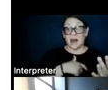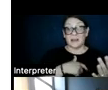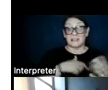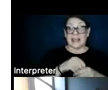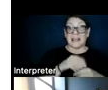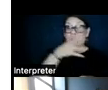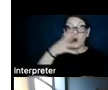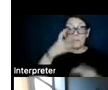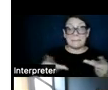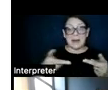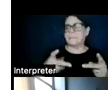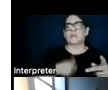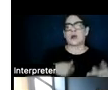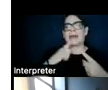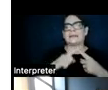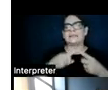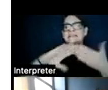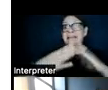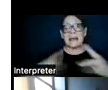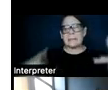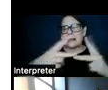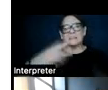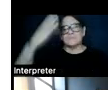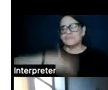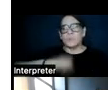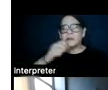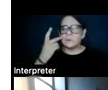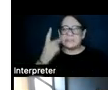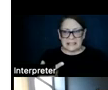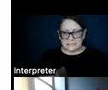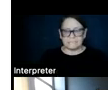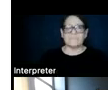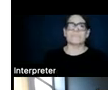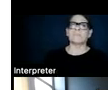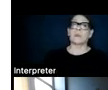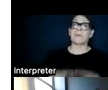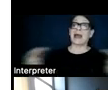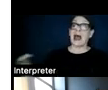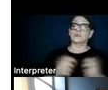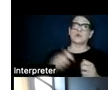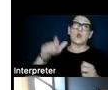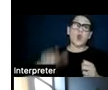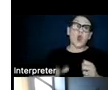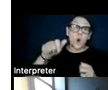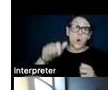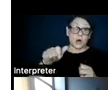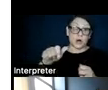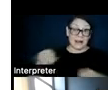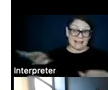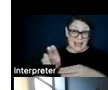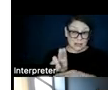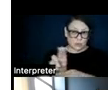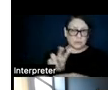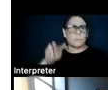places, do not experience and see. We can contrast that with this lower land use efficiency or perceived